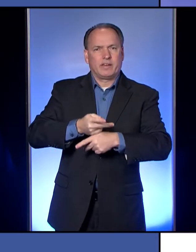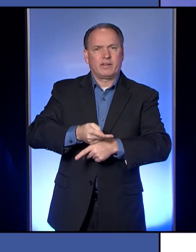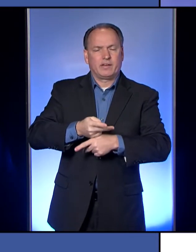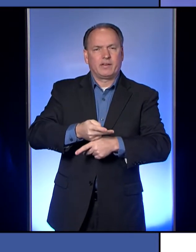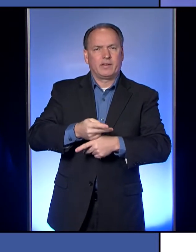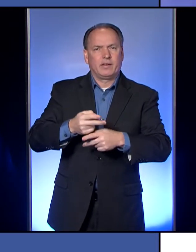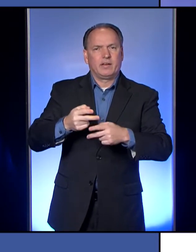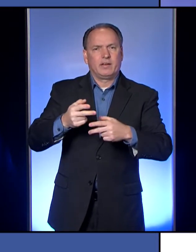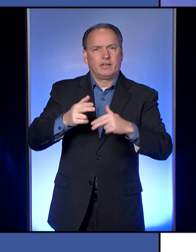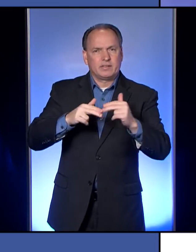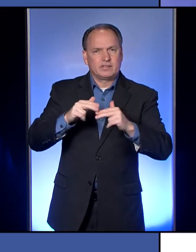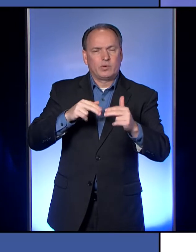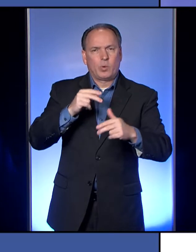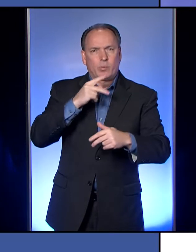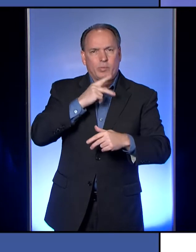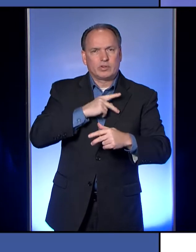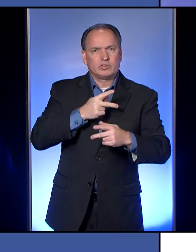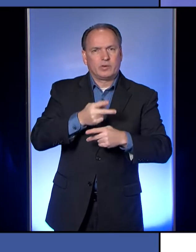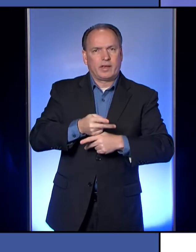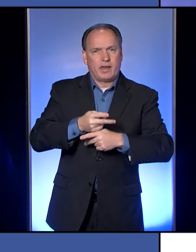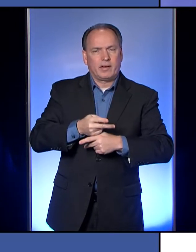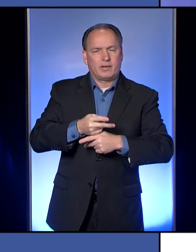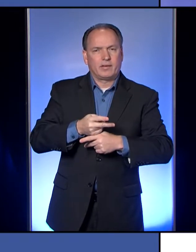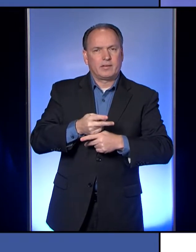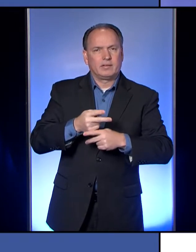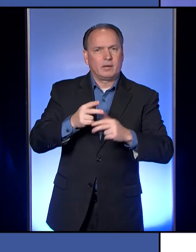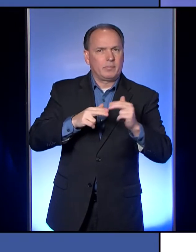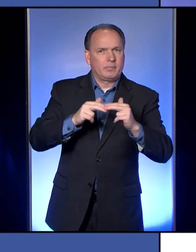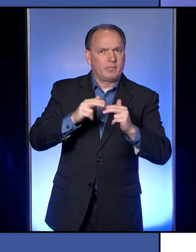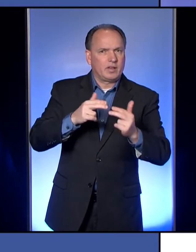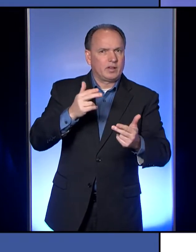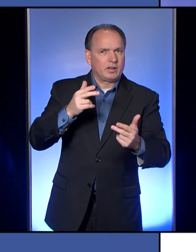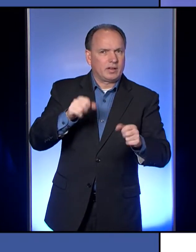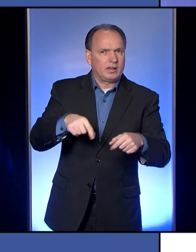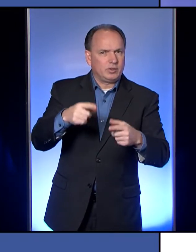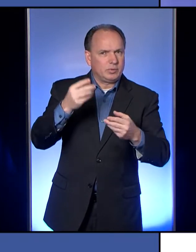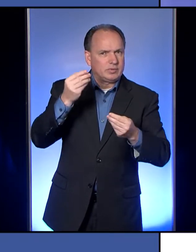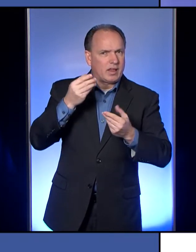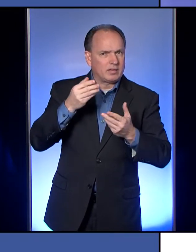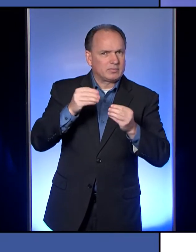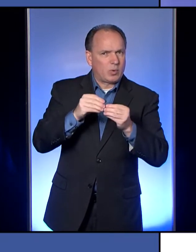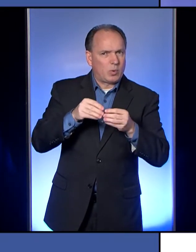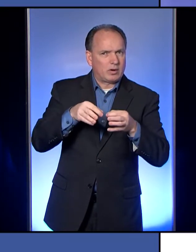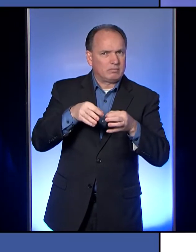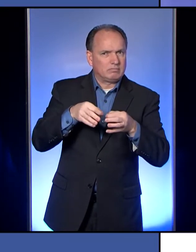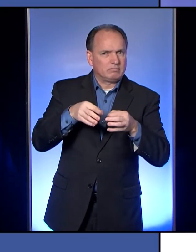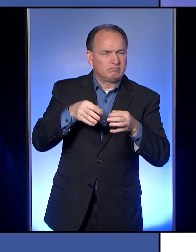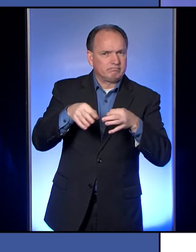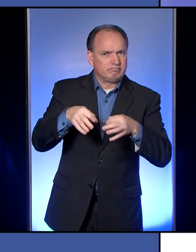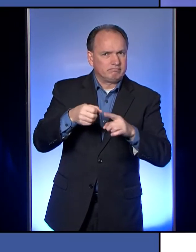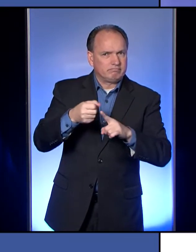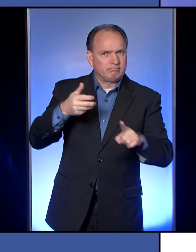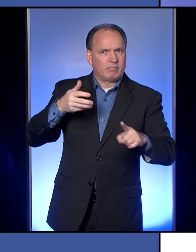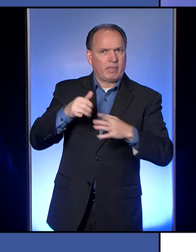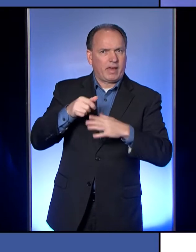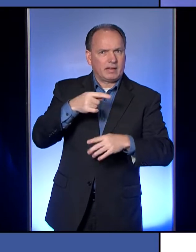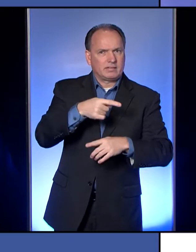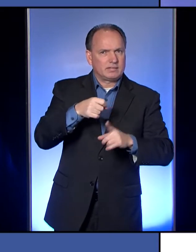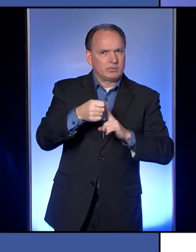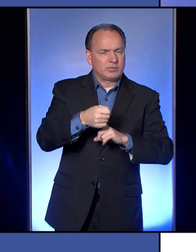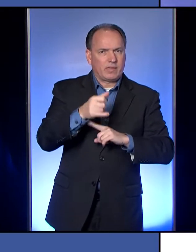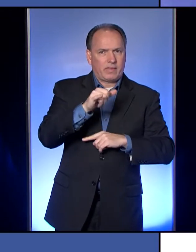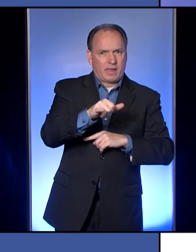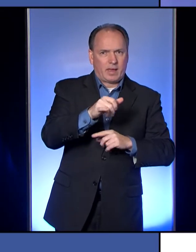personal care facility. I wanted to see if you could shed any light on that. Is that person part of the three